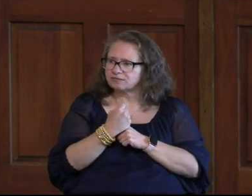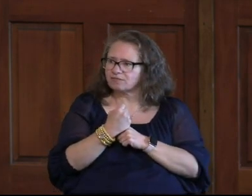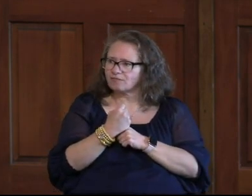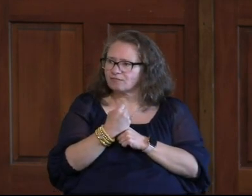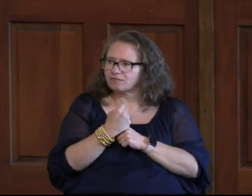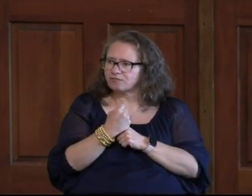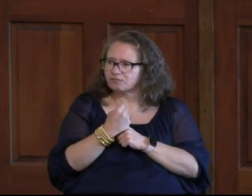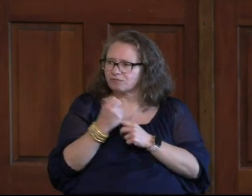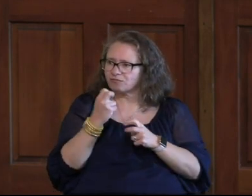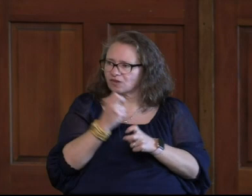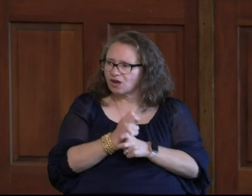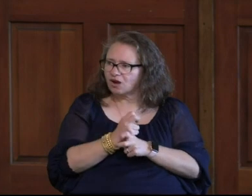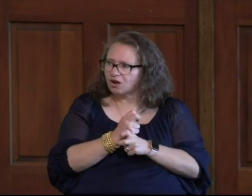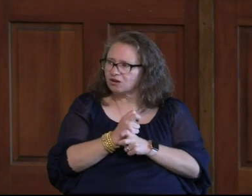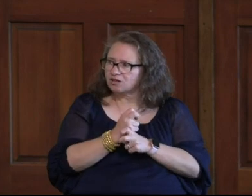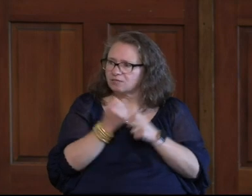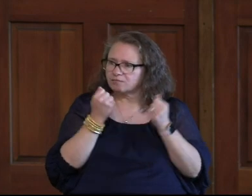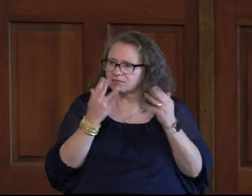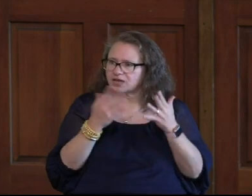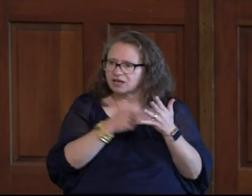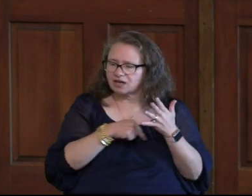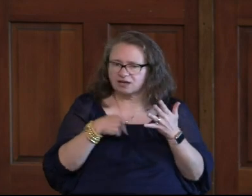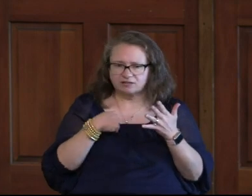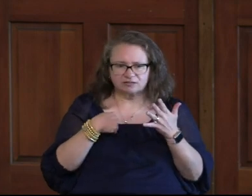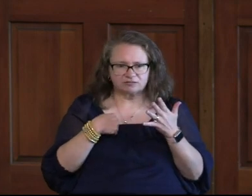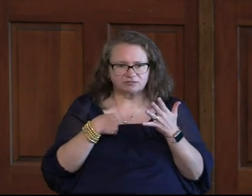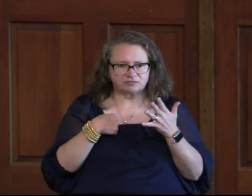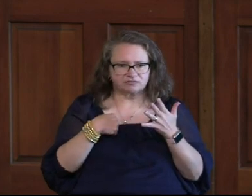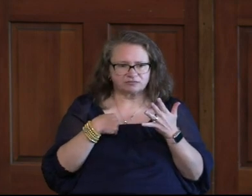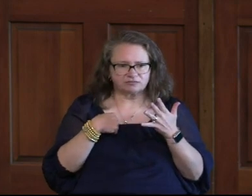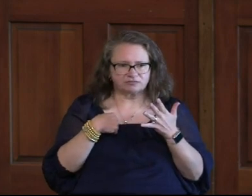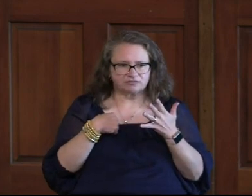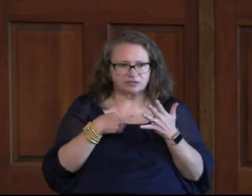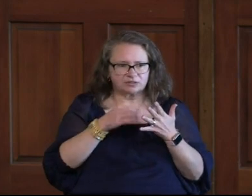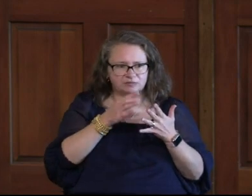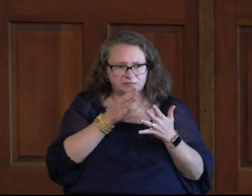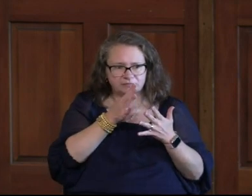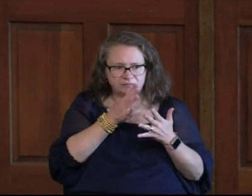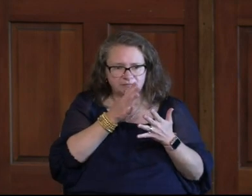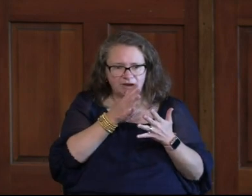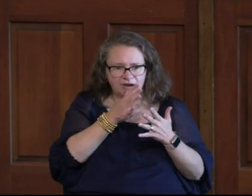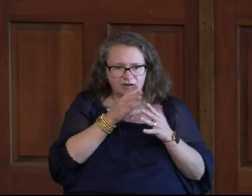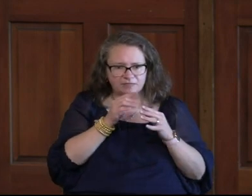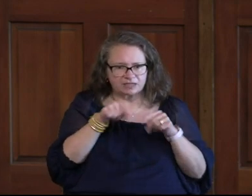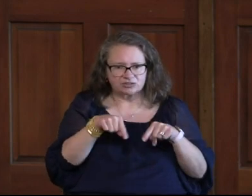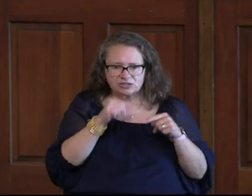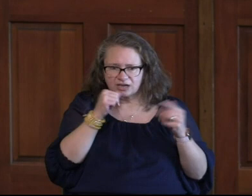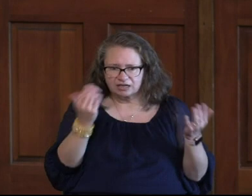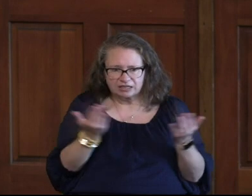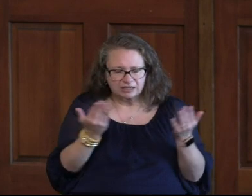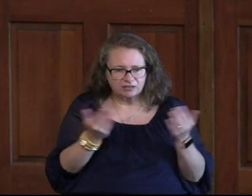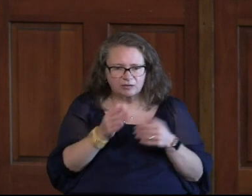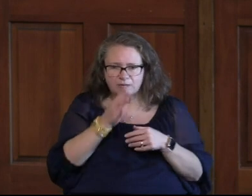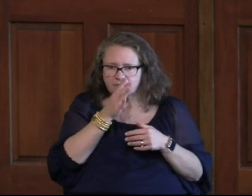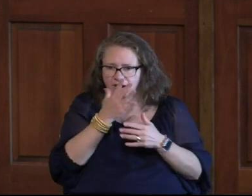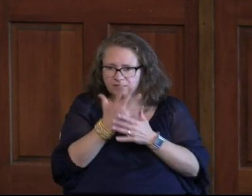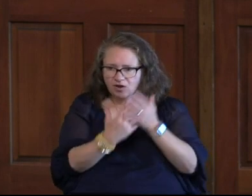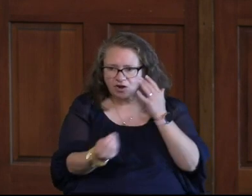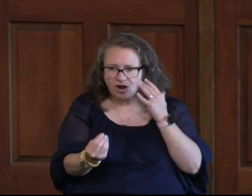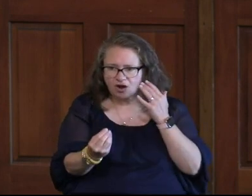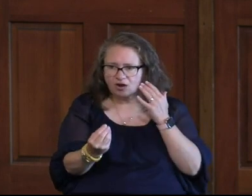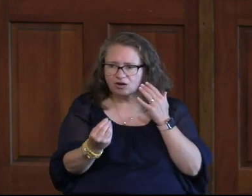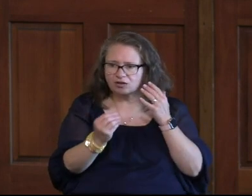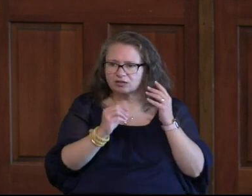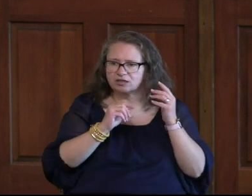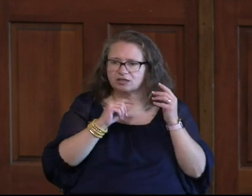I mean it's hard Because a lot of us Are grieving moms You Are you grieving mom today? Mom has gone home To